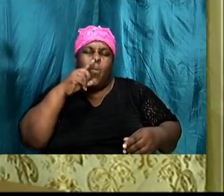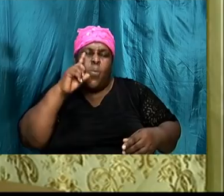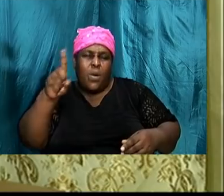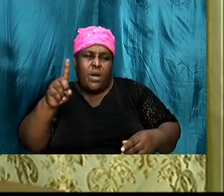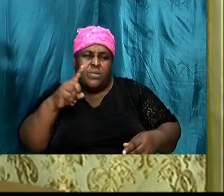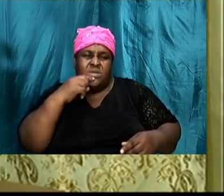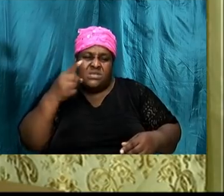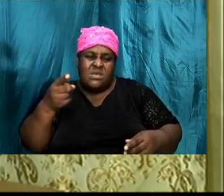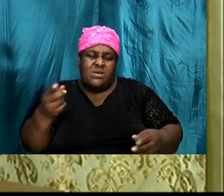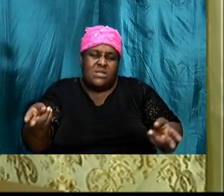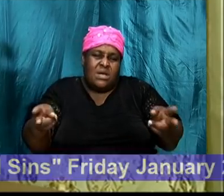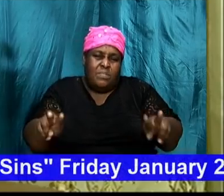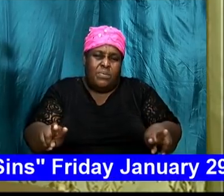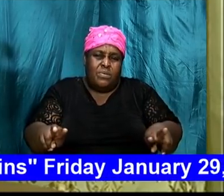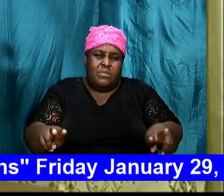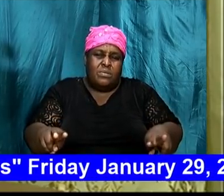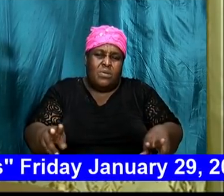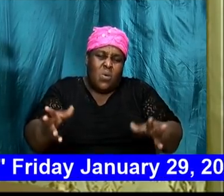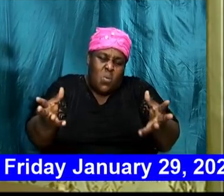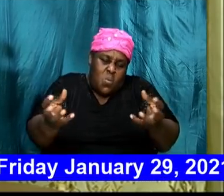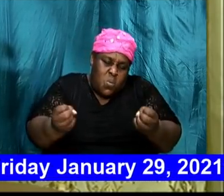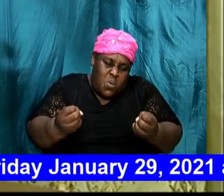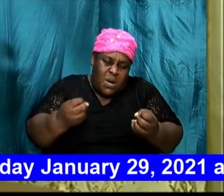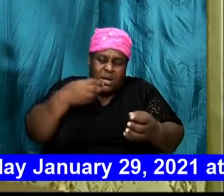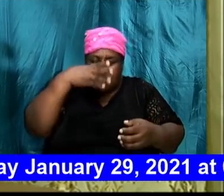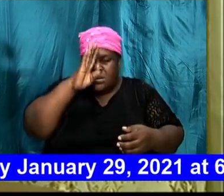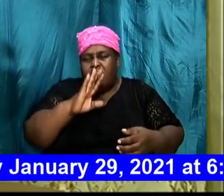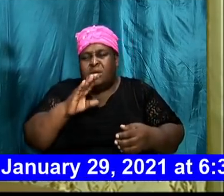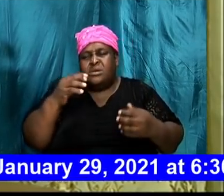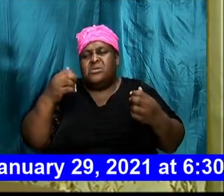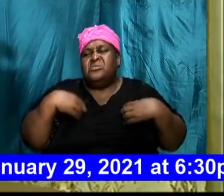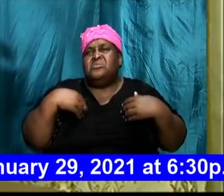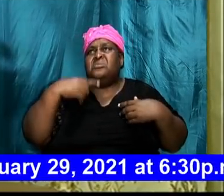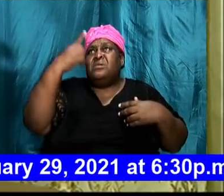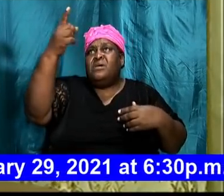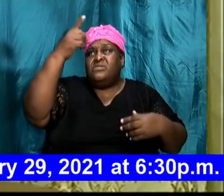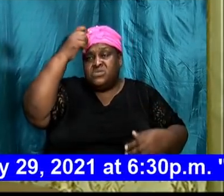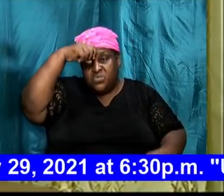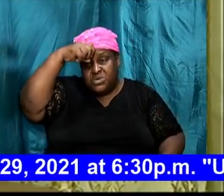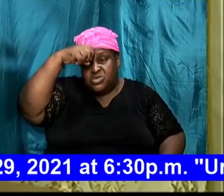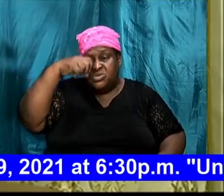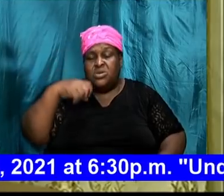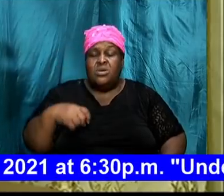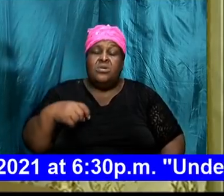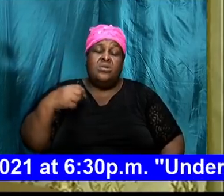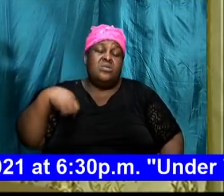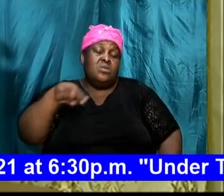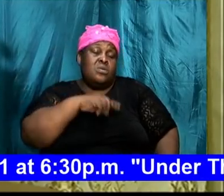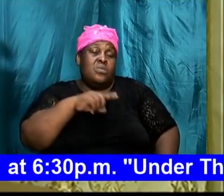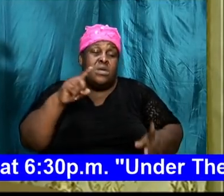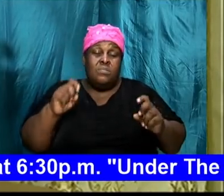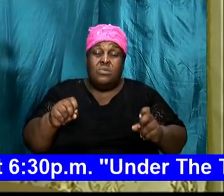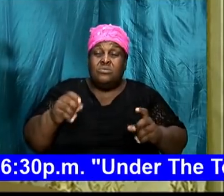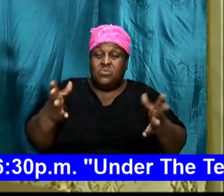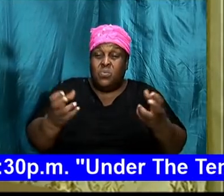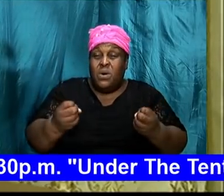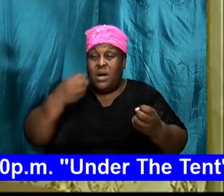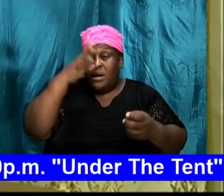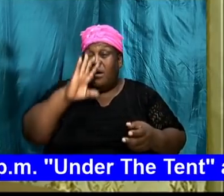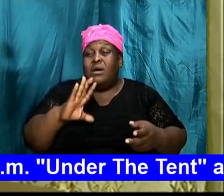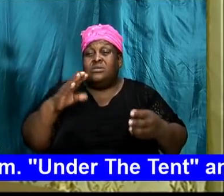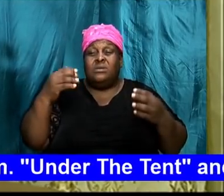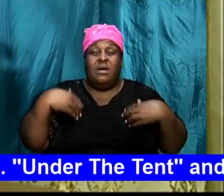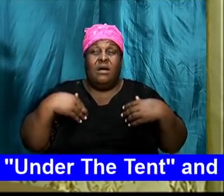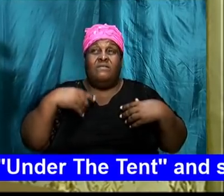want God to have His wish. We are to want God to have His will and His